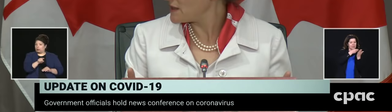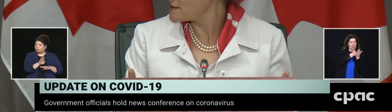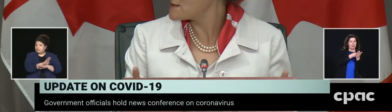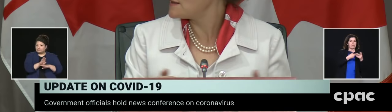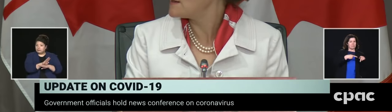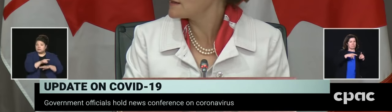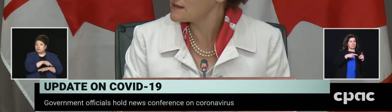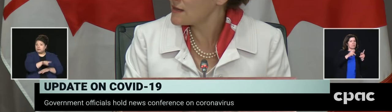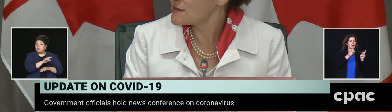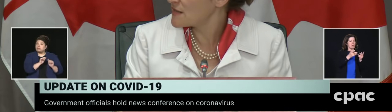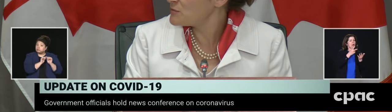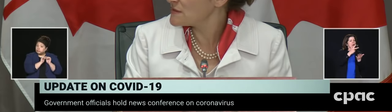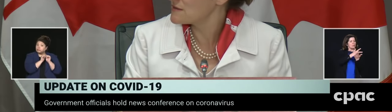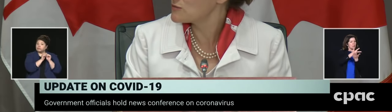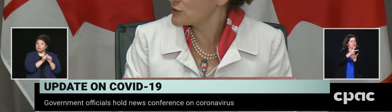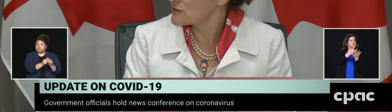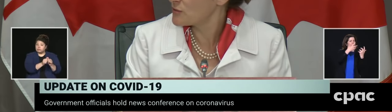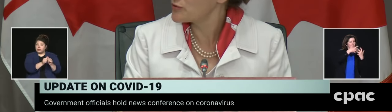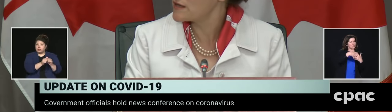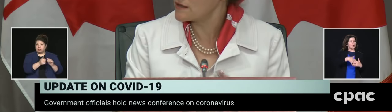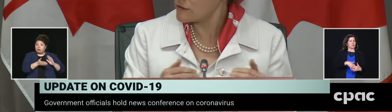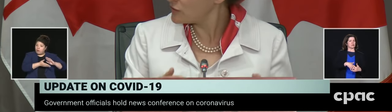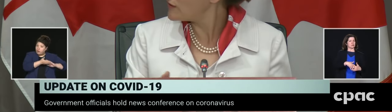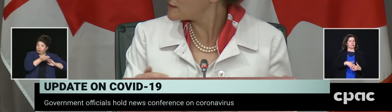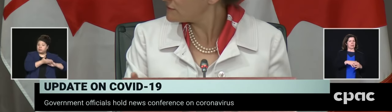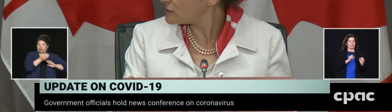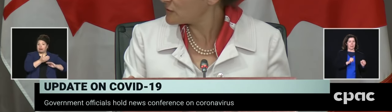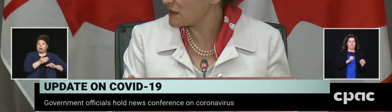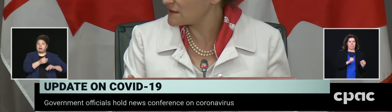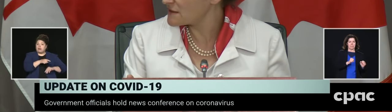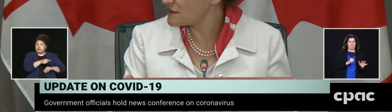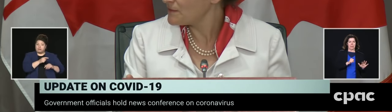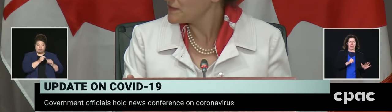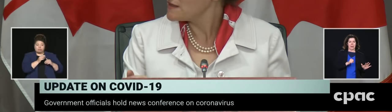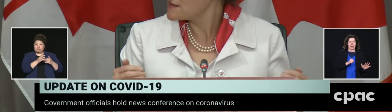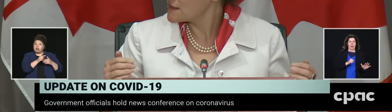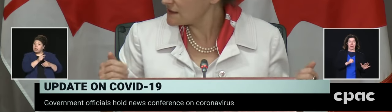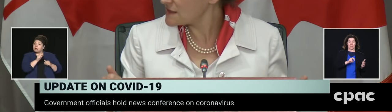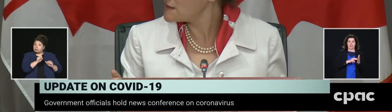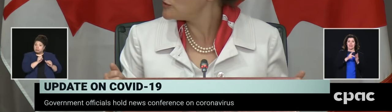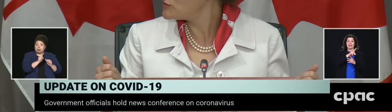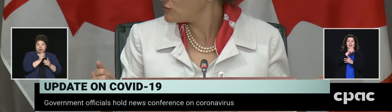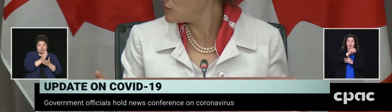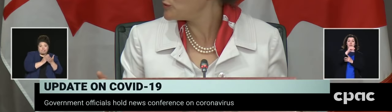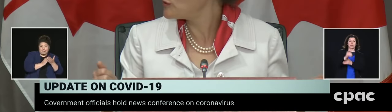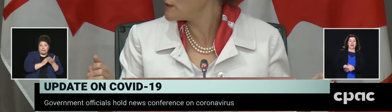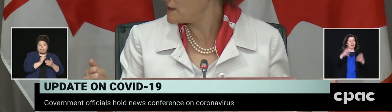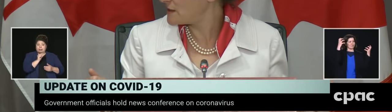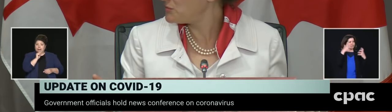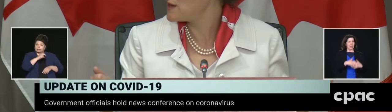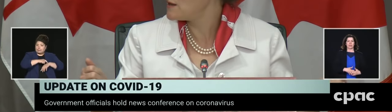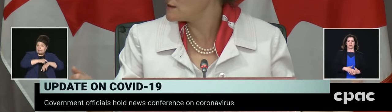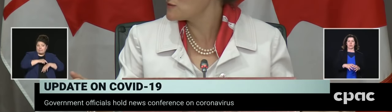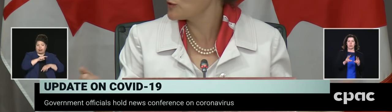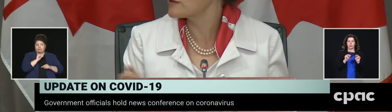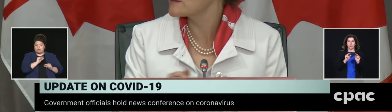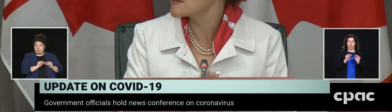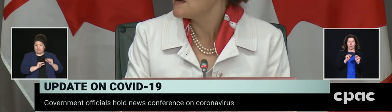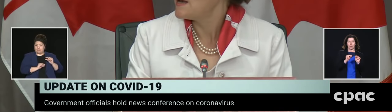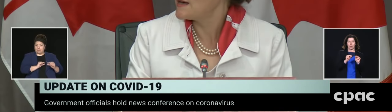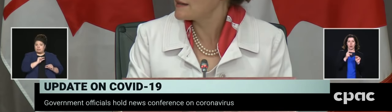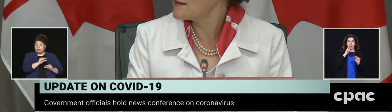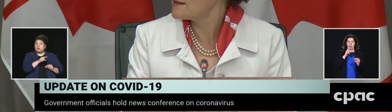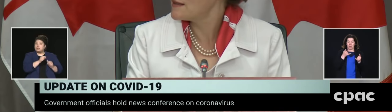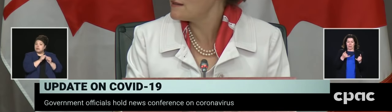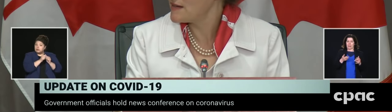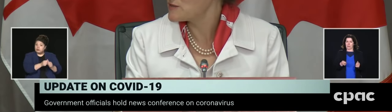full capacity. And it allows that business, which is operating not at full capacity, to continue to employ and pay its workers.